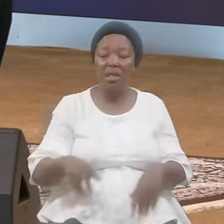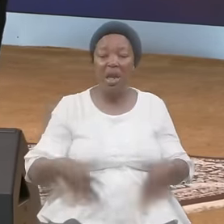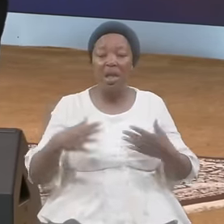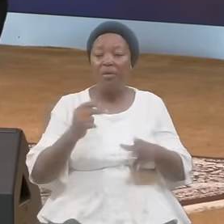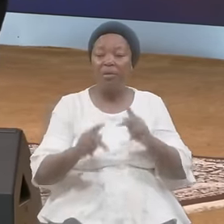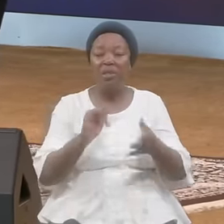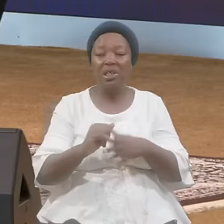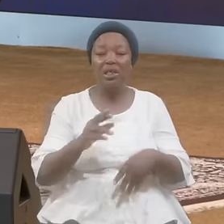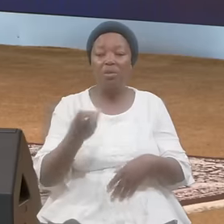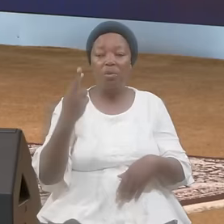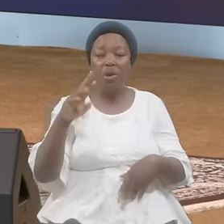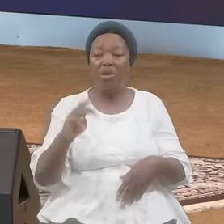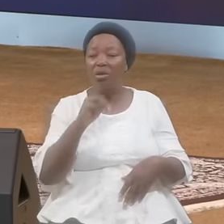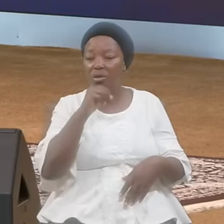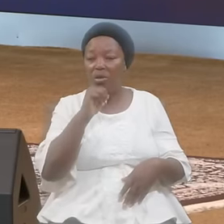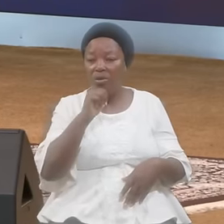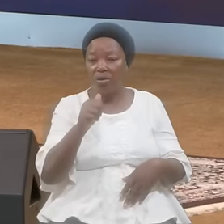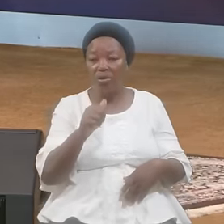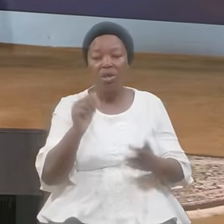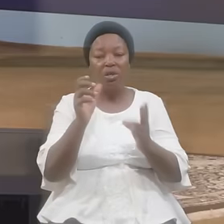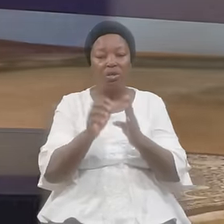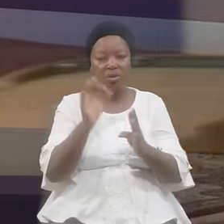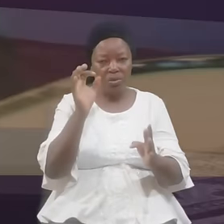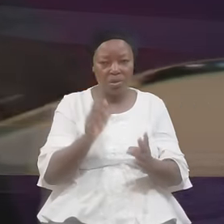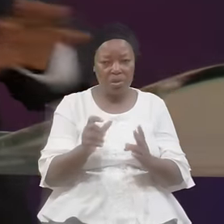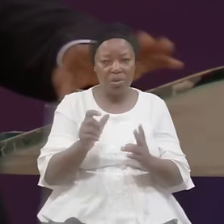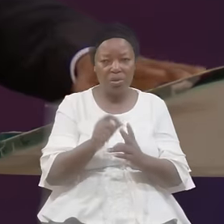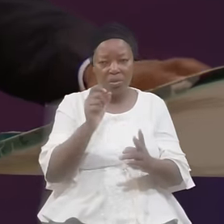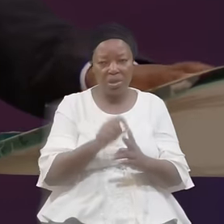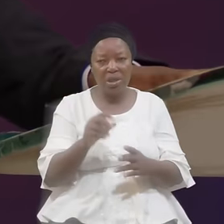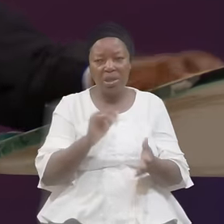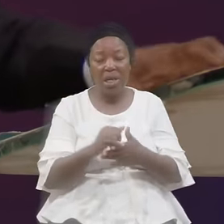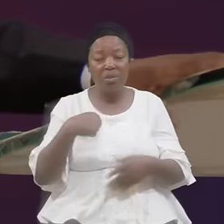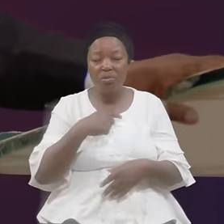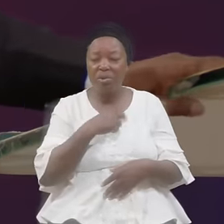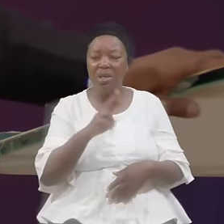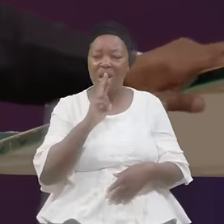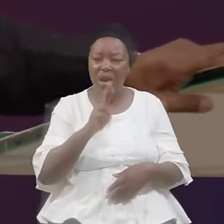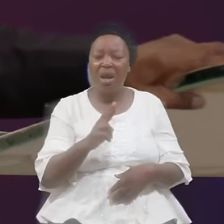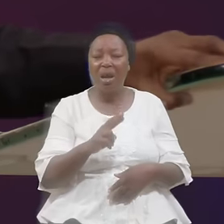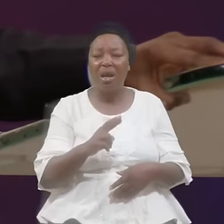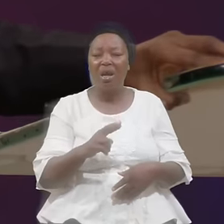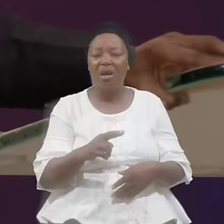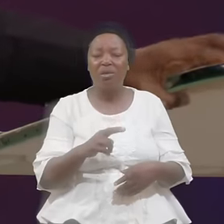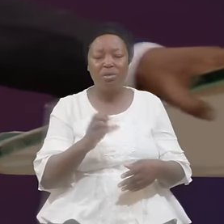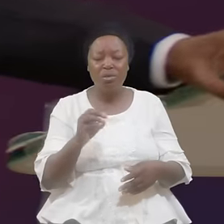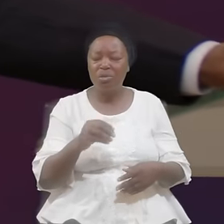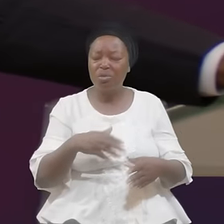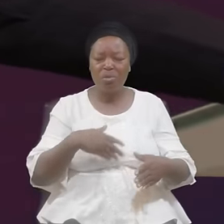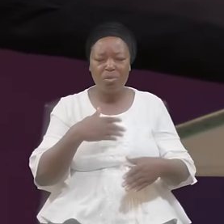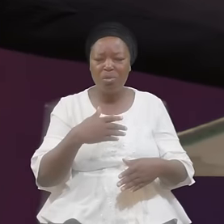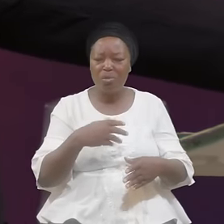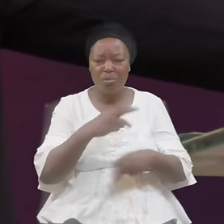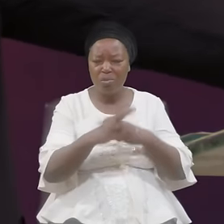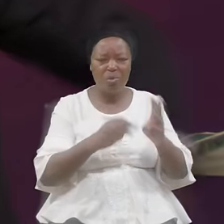Point It Says It's A Levite It's As Wordly As Wordliness Could Be What's The Point It